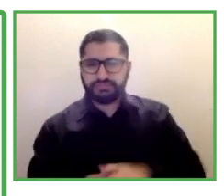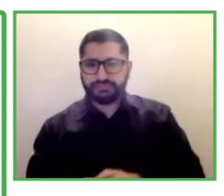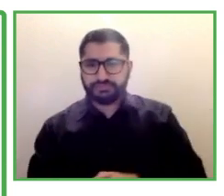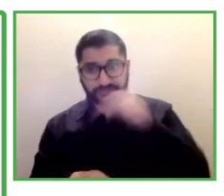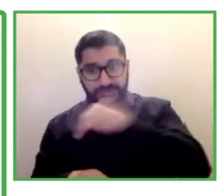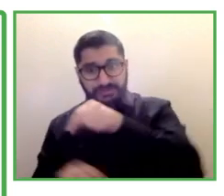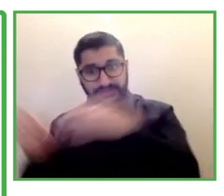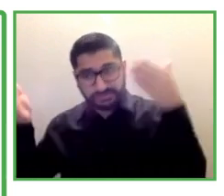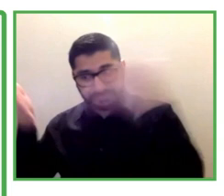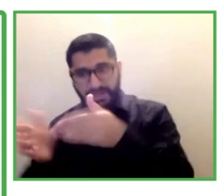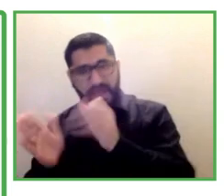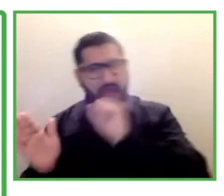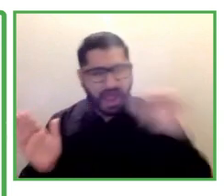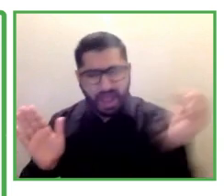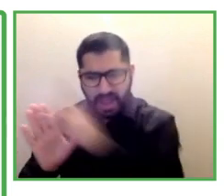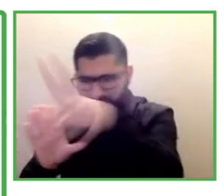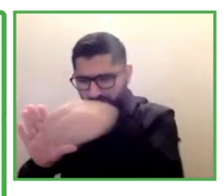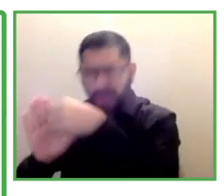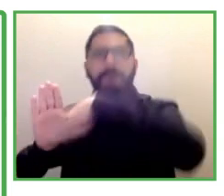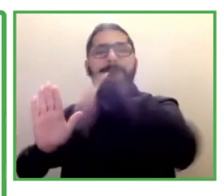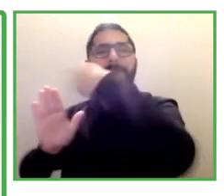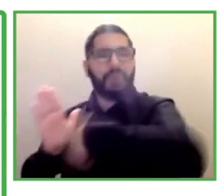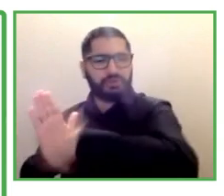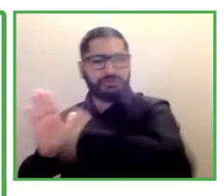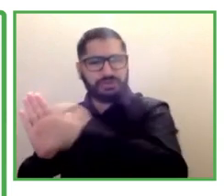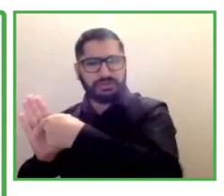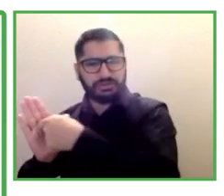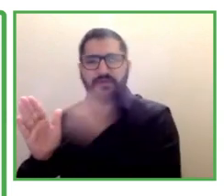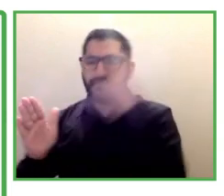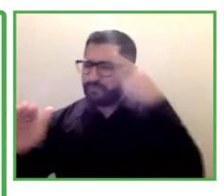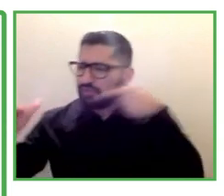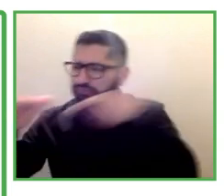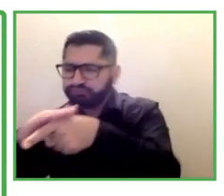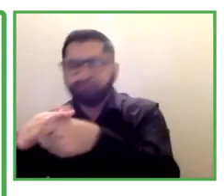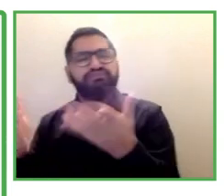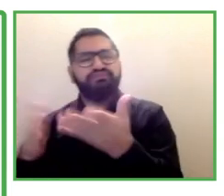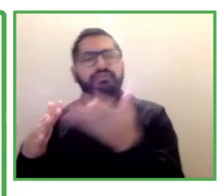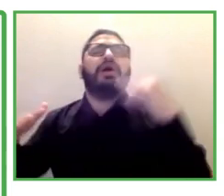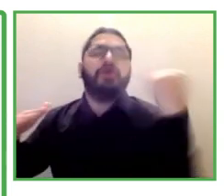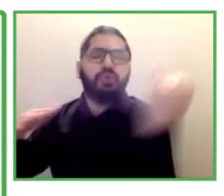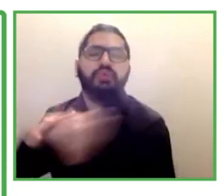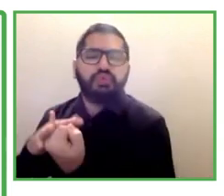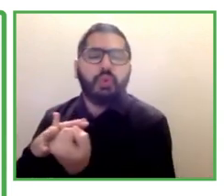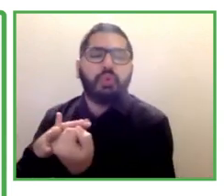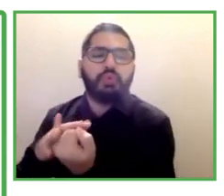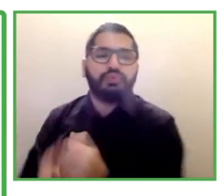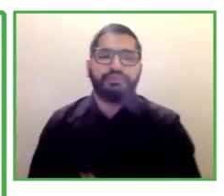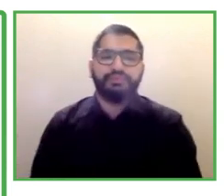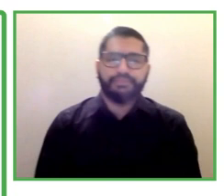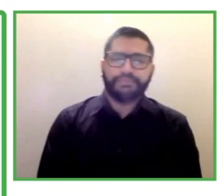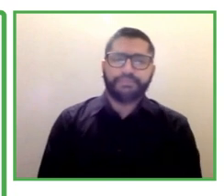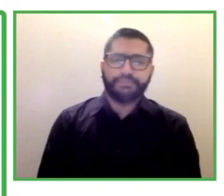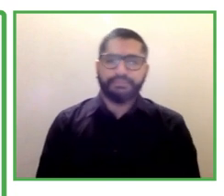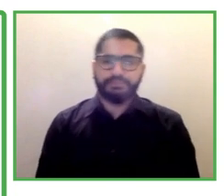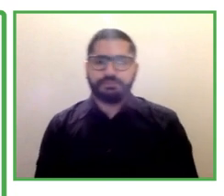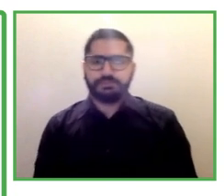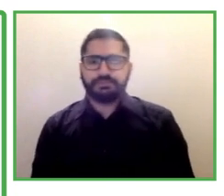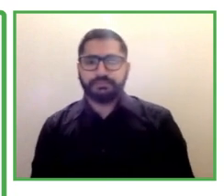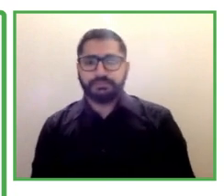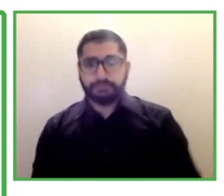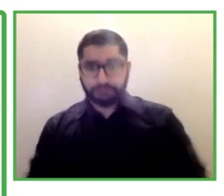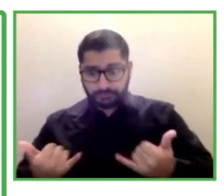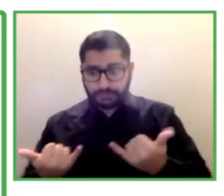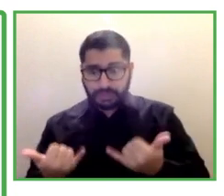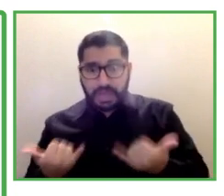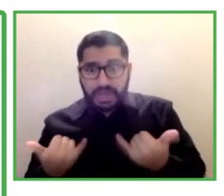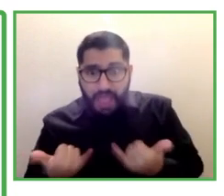with and without disabilities. Many times, we are not really familiar or necessarily familiar with them, and we need to be prepared for